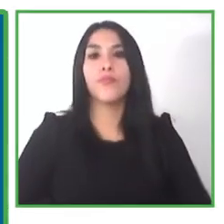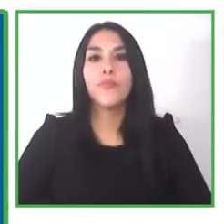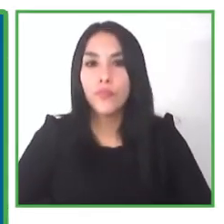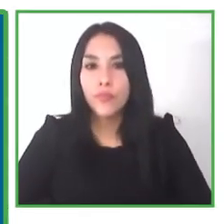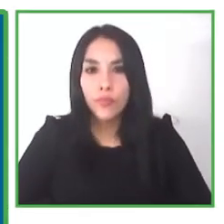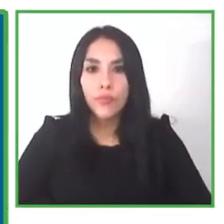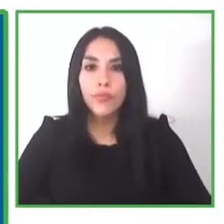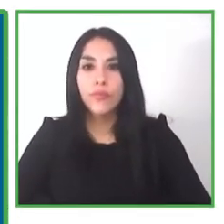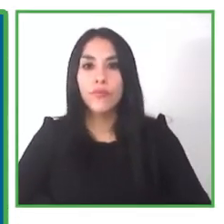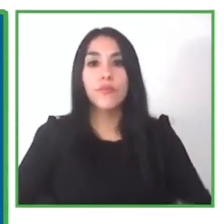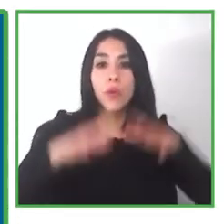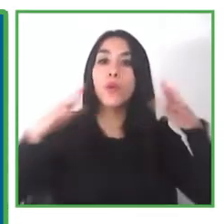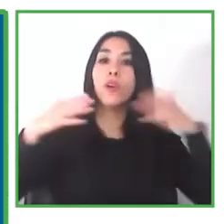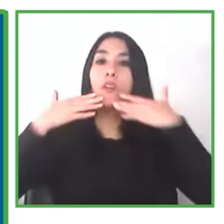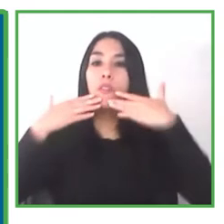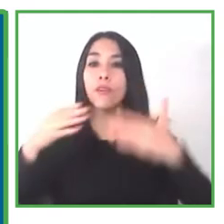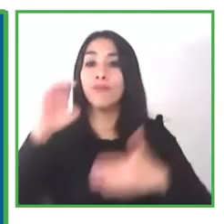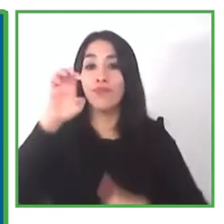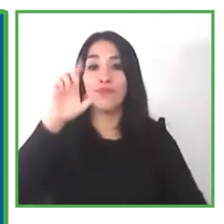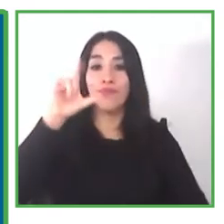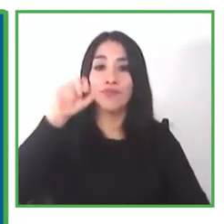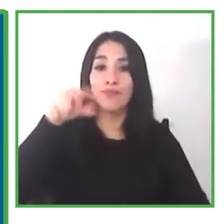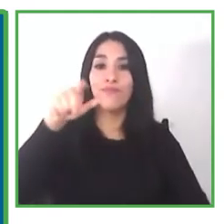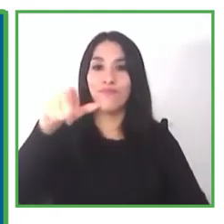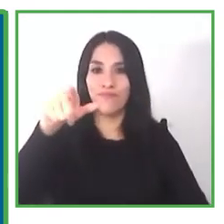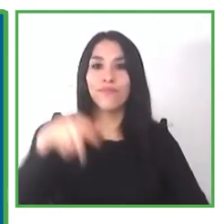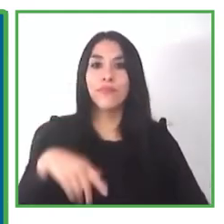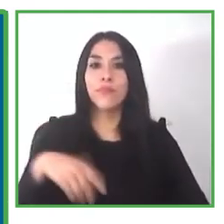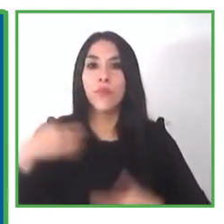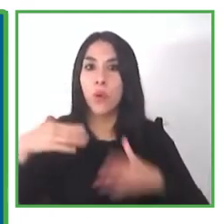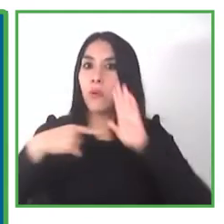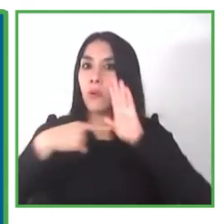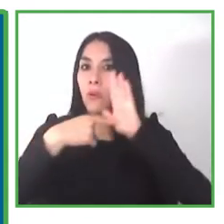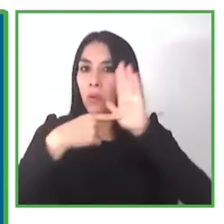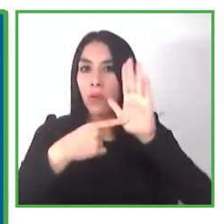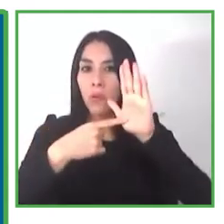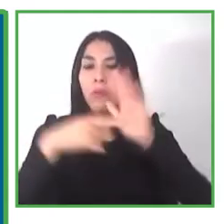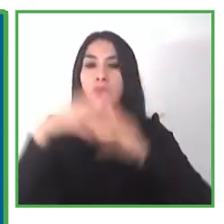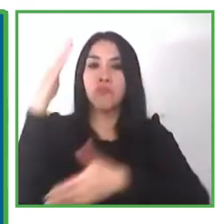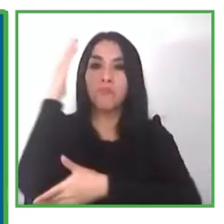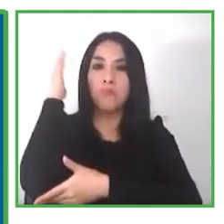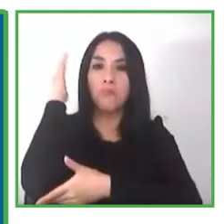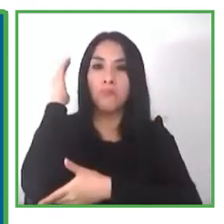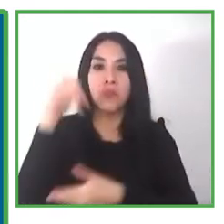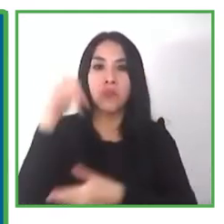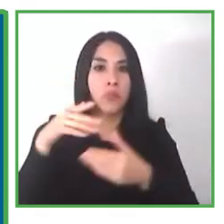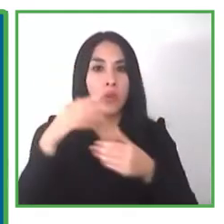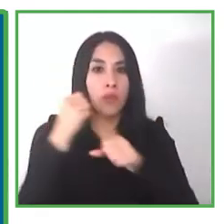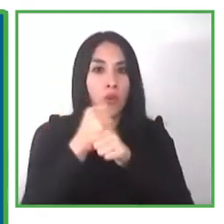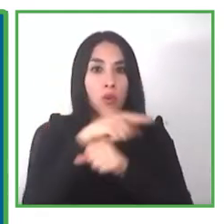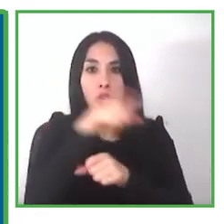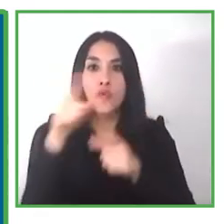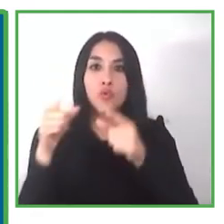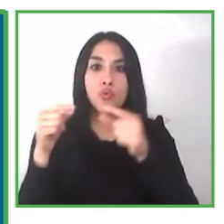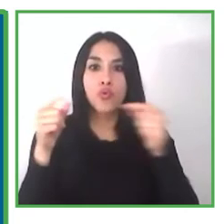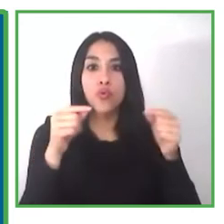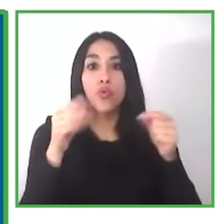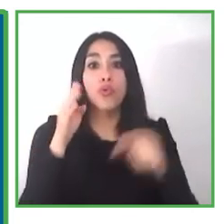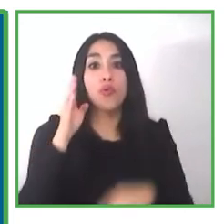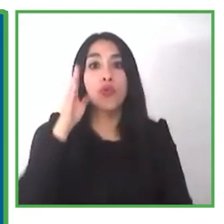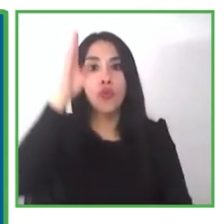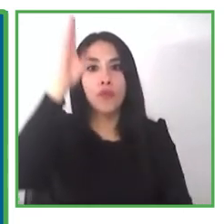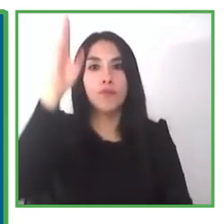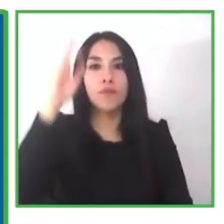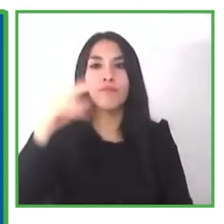thank you eliana for your presentation and for the work that you are performing i believe that for latin